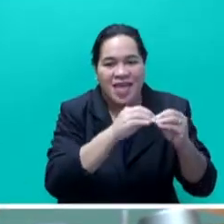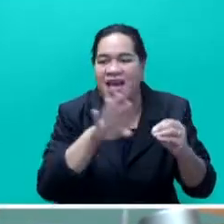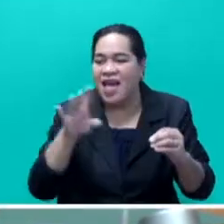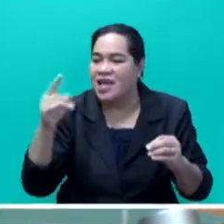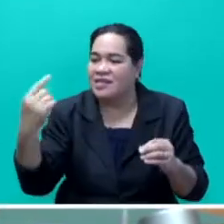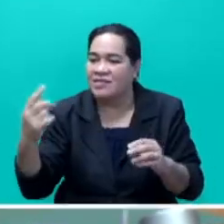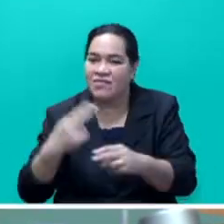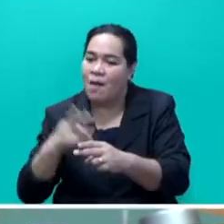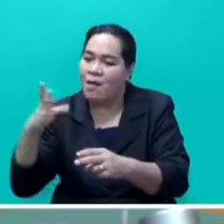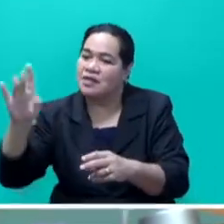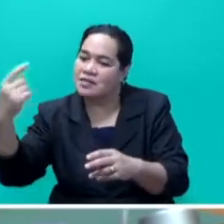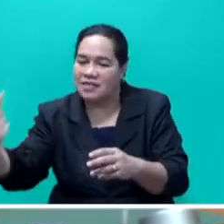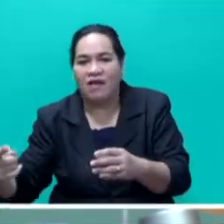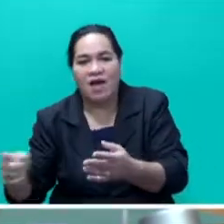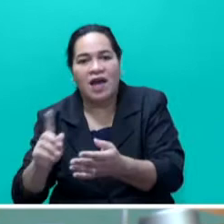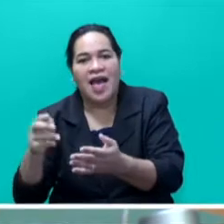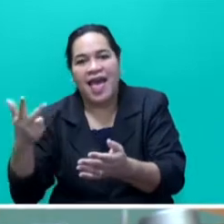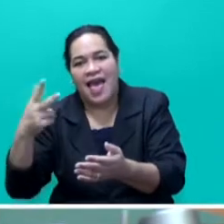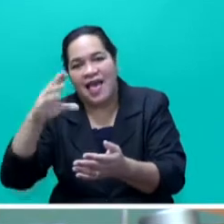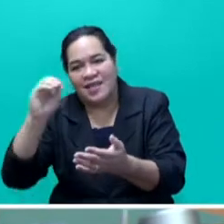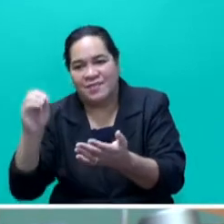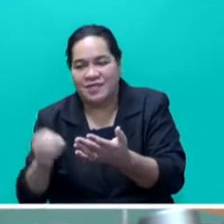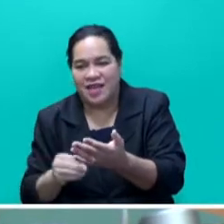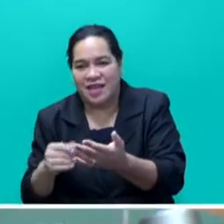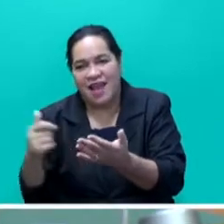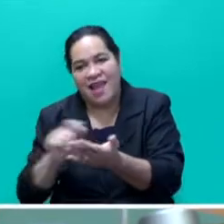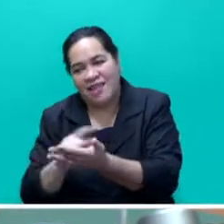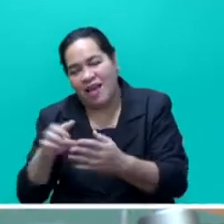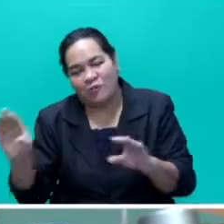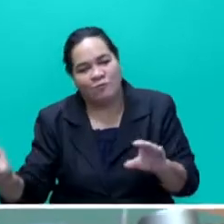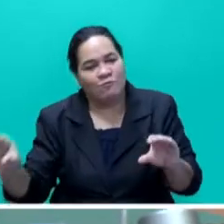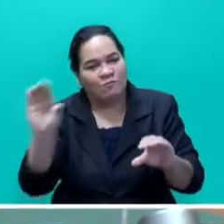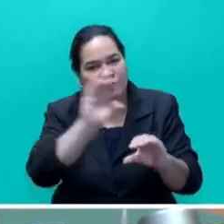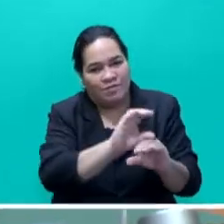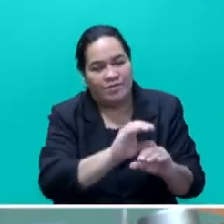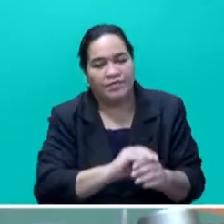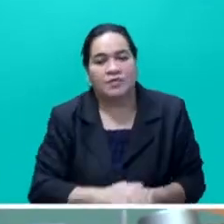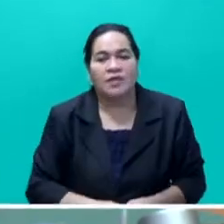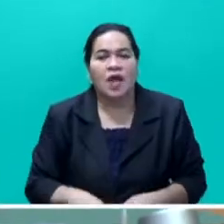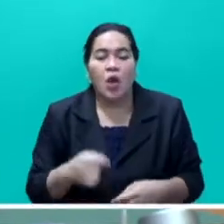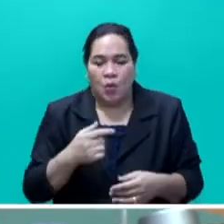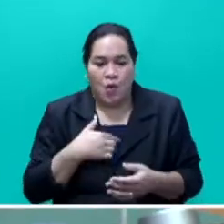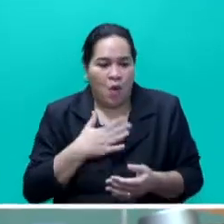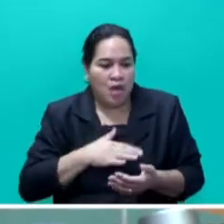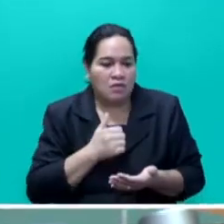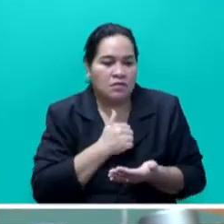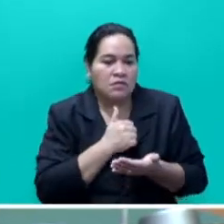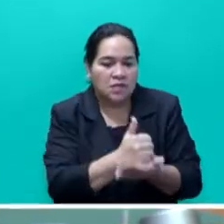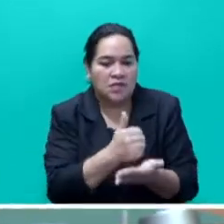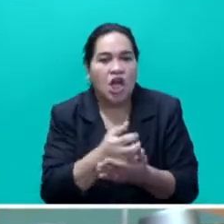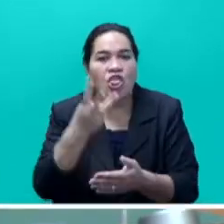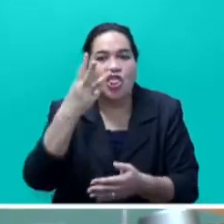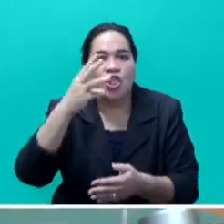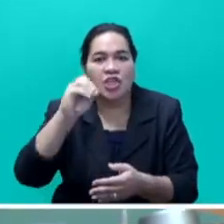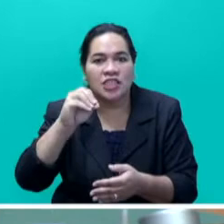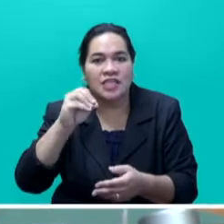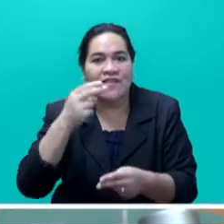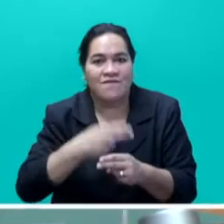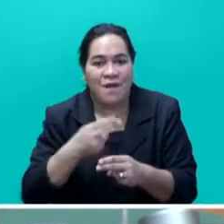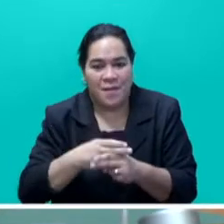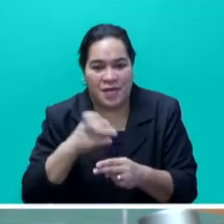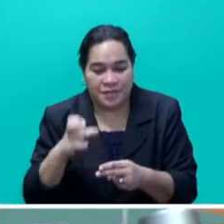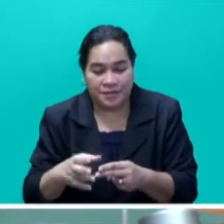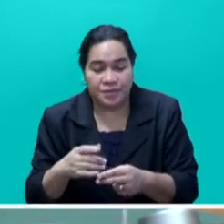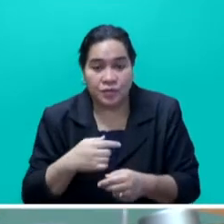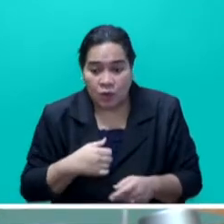Mr Speaker Sayer. And we intend to assist around 30 such investors. Mr Speaker Sayer, our PS Agriculture